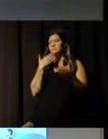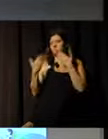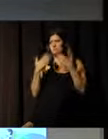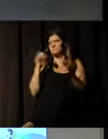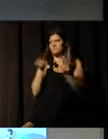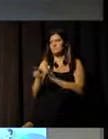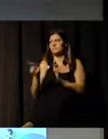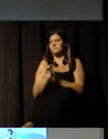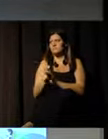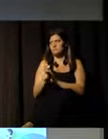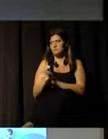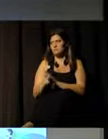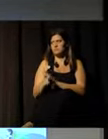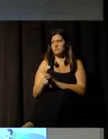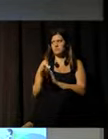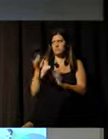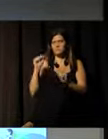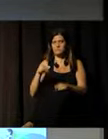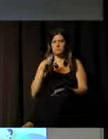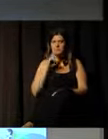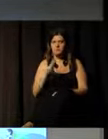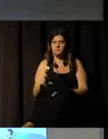questions and answers.